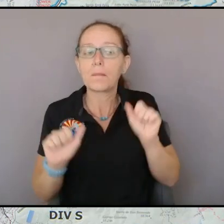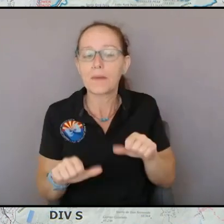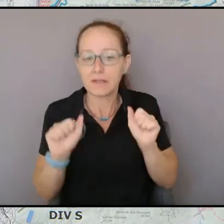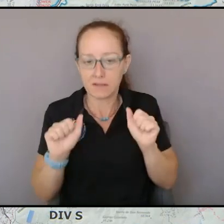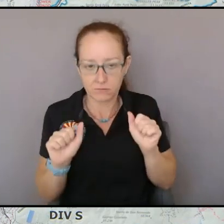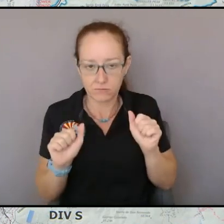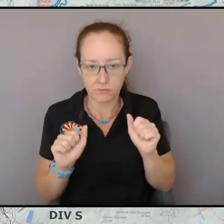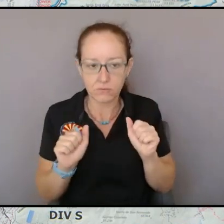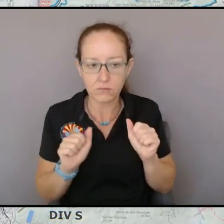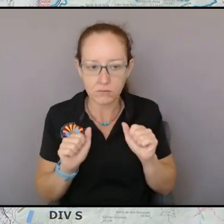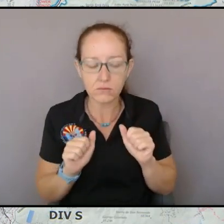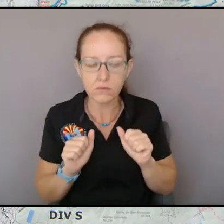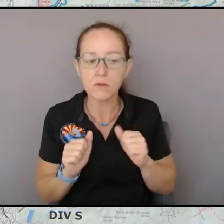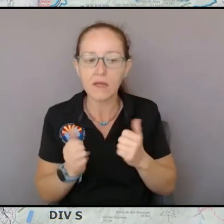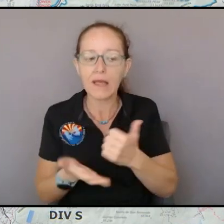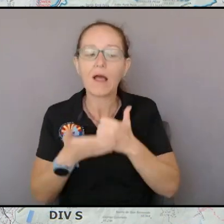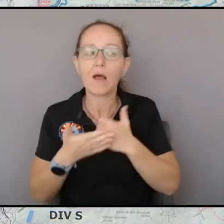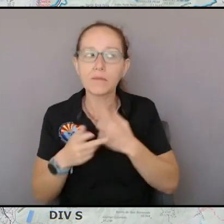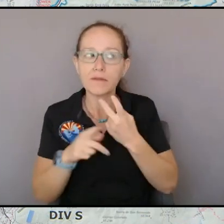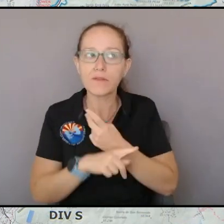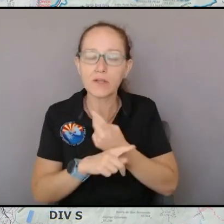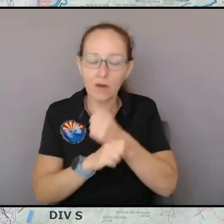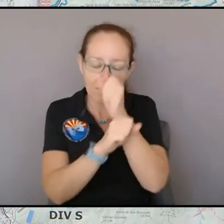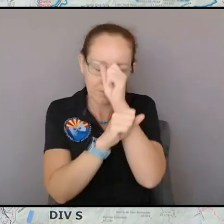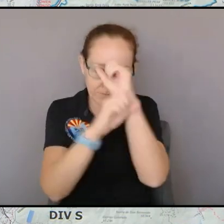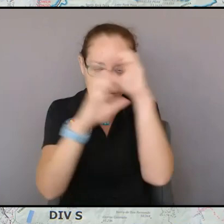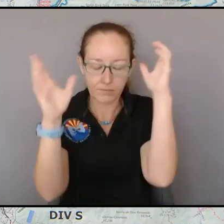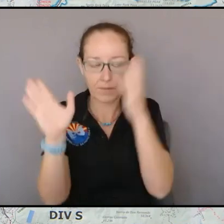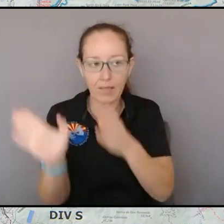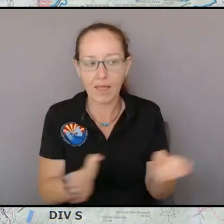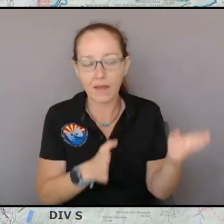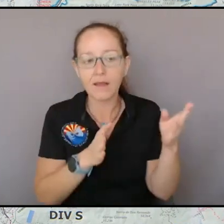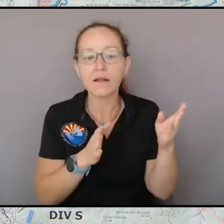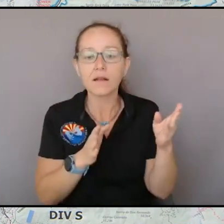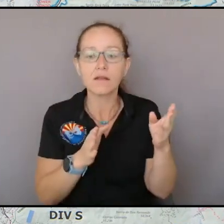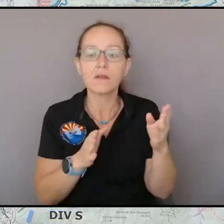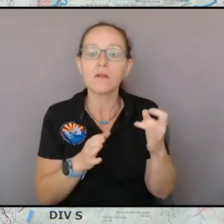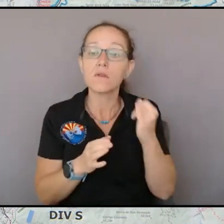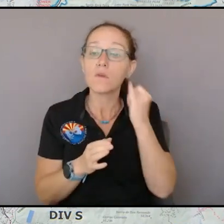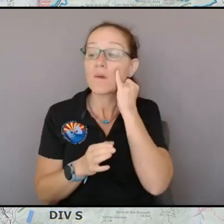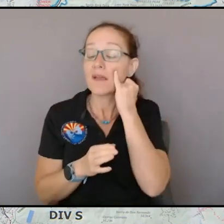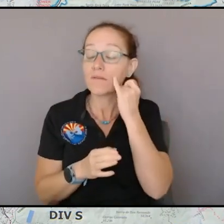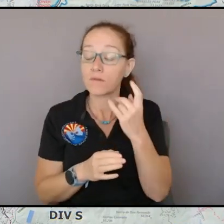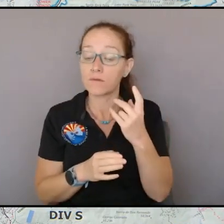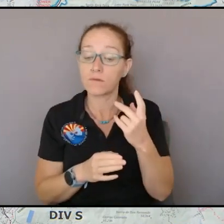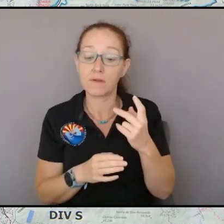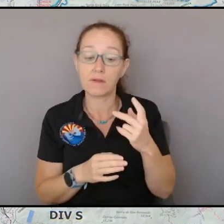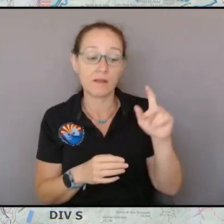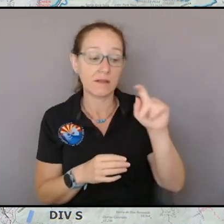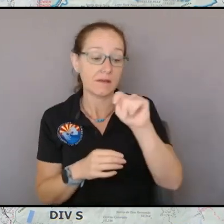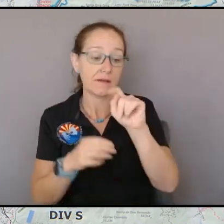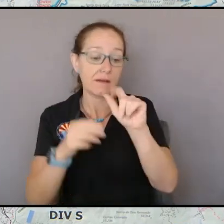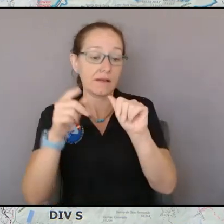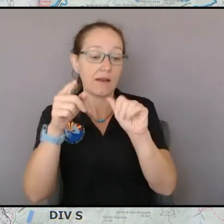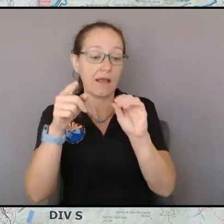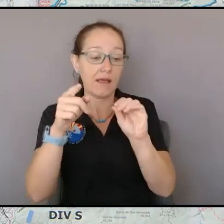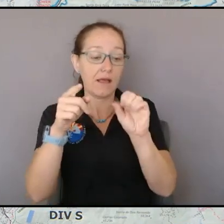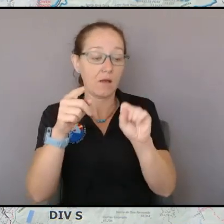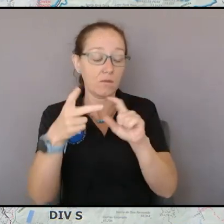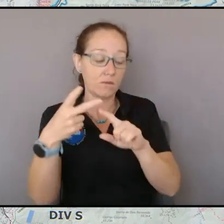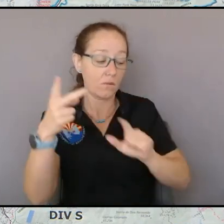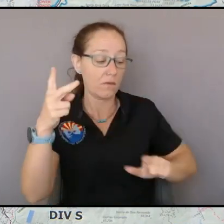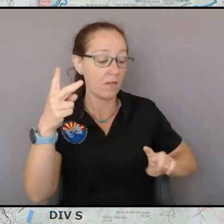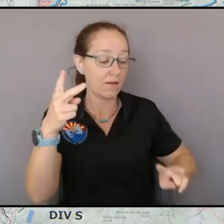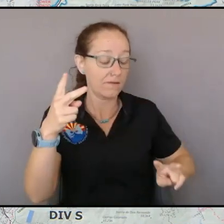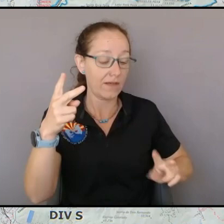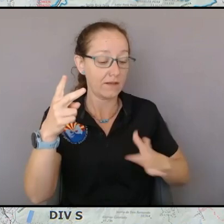instead of assuming then that that a a southwest wind that we feel in Taos or you know down in Las Vegas is going to be